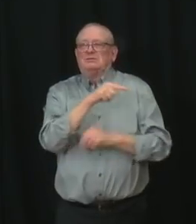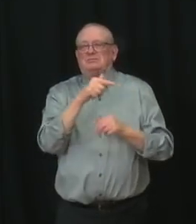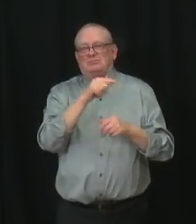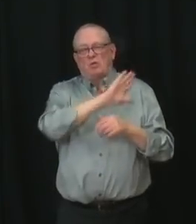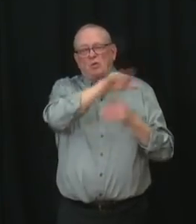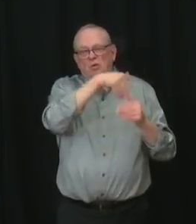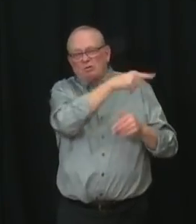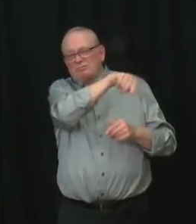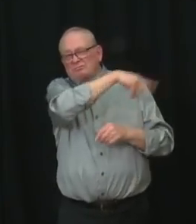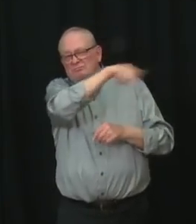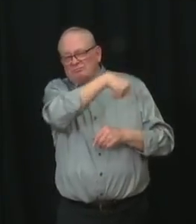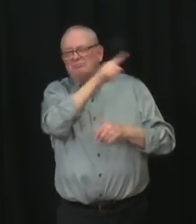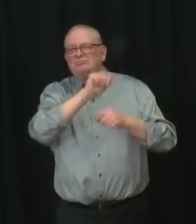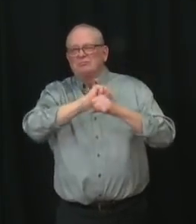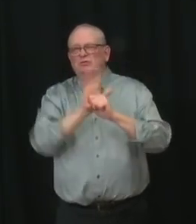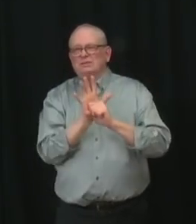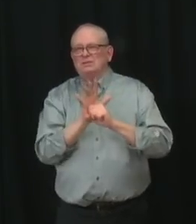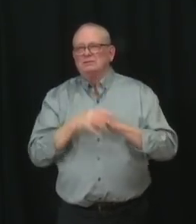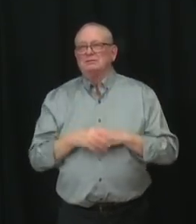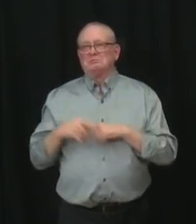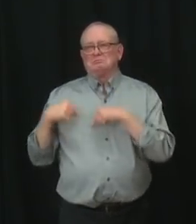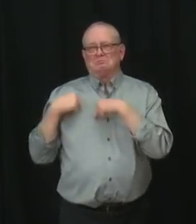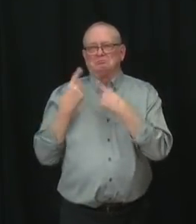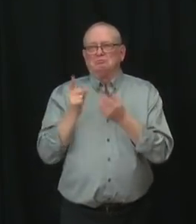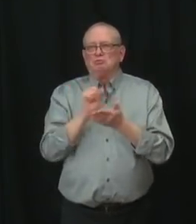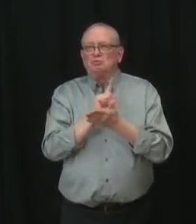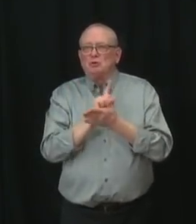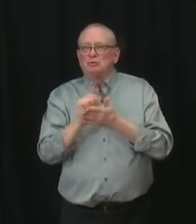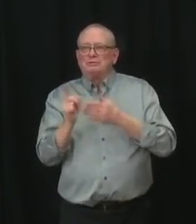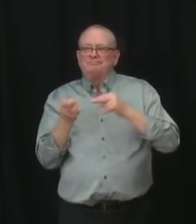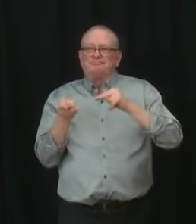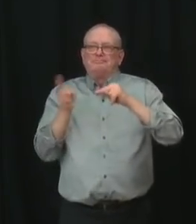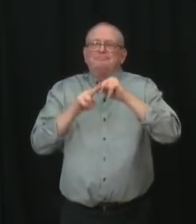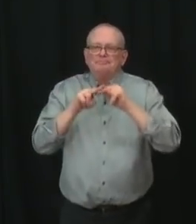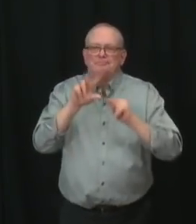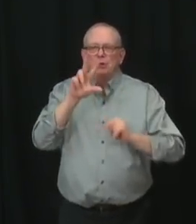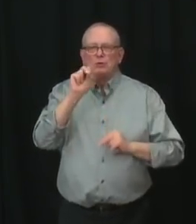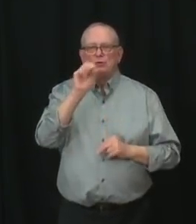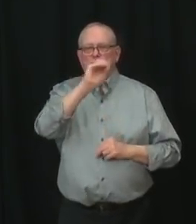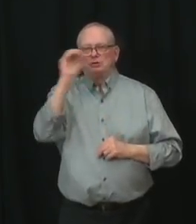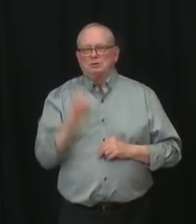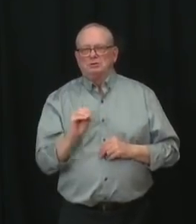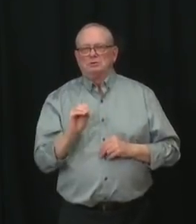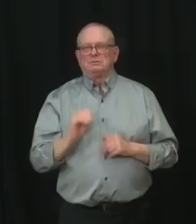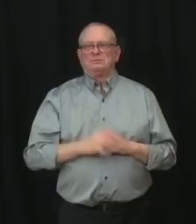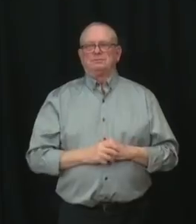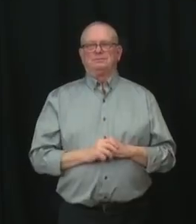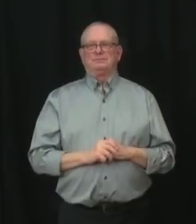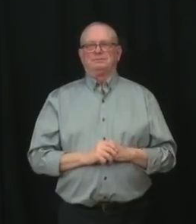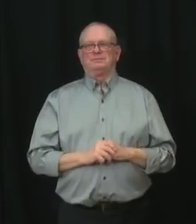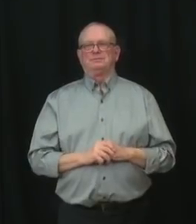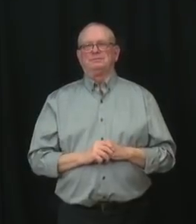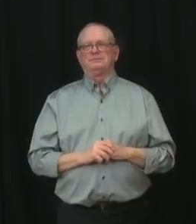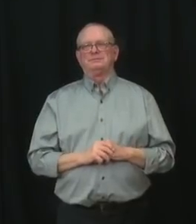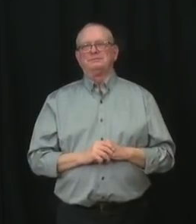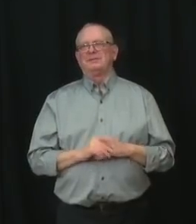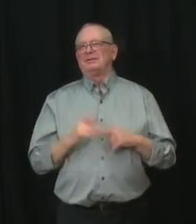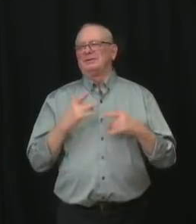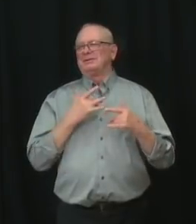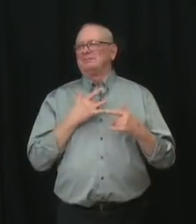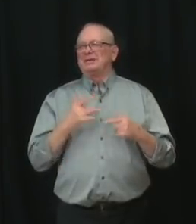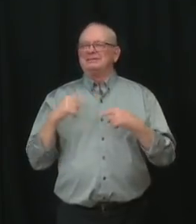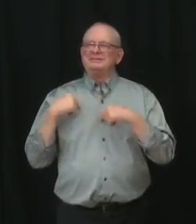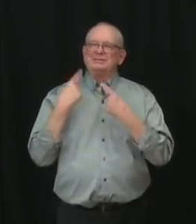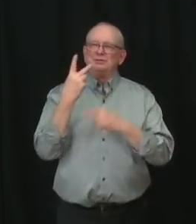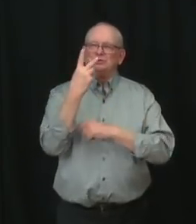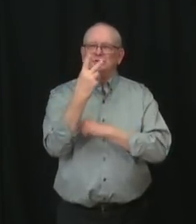over the past week. As in previous waves, hospital admissions will lag behind cases. So there's